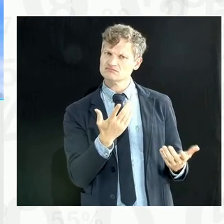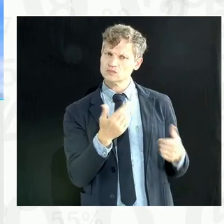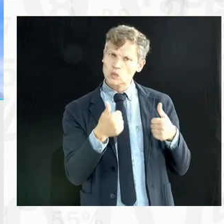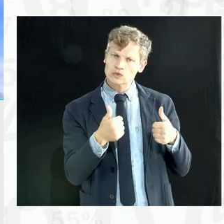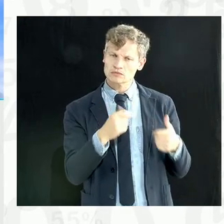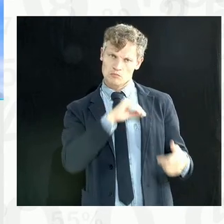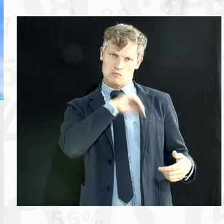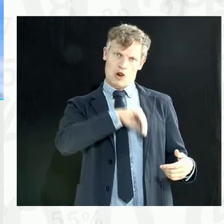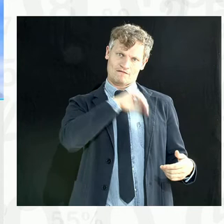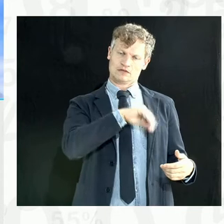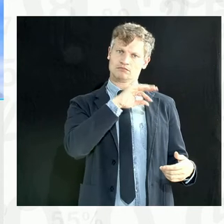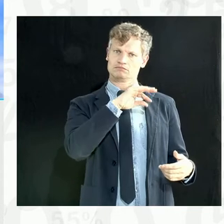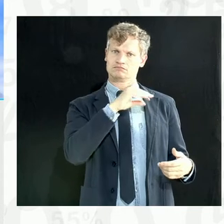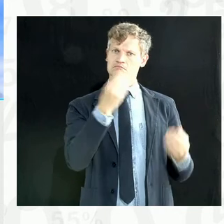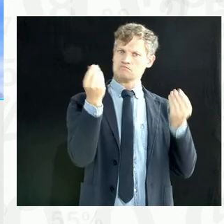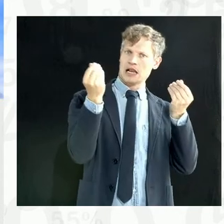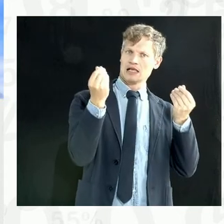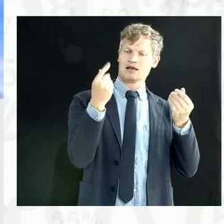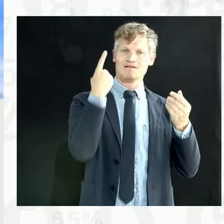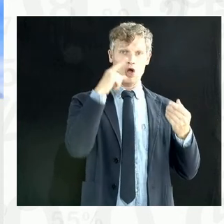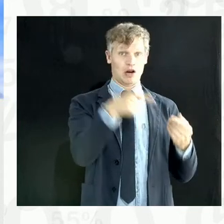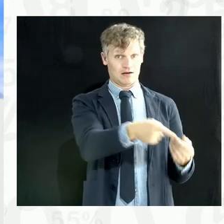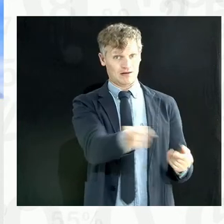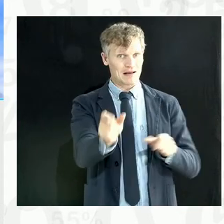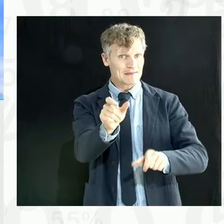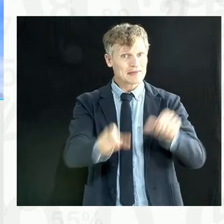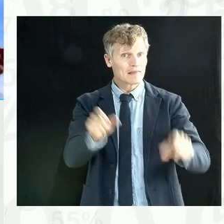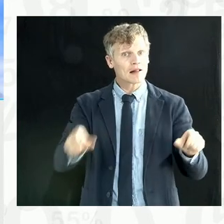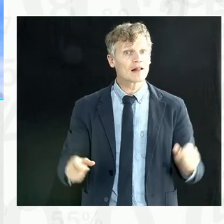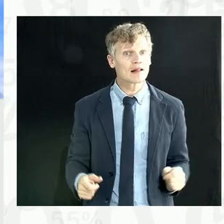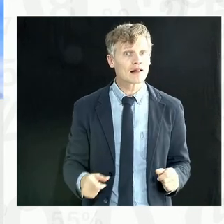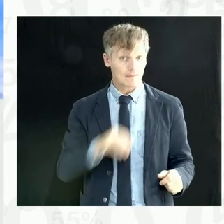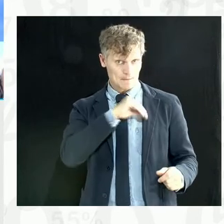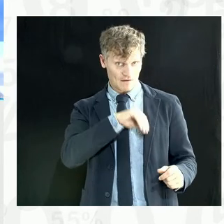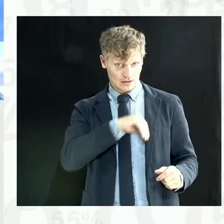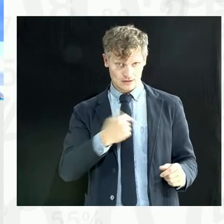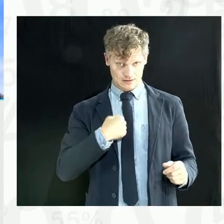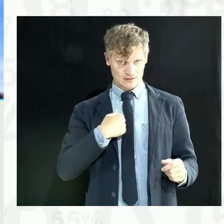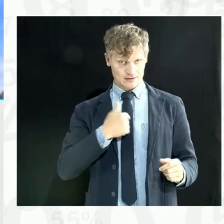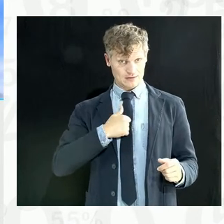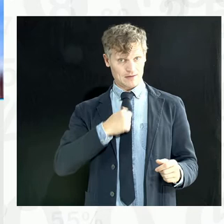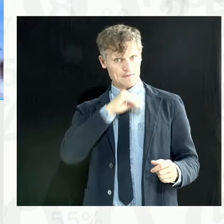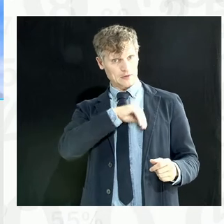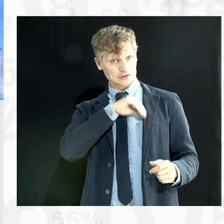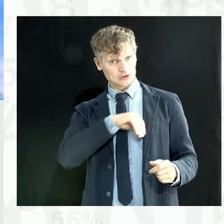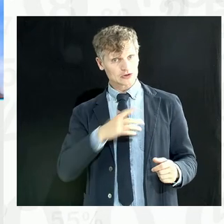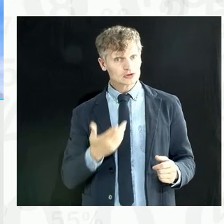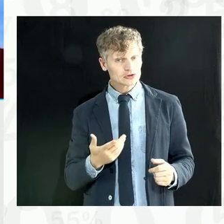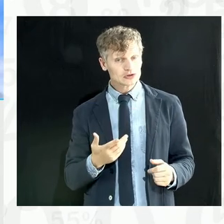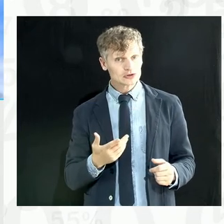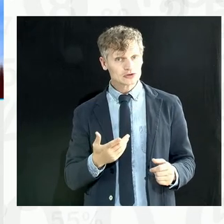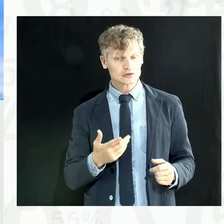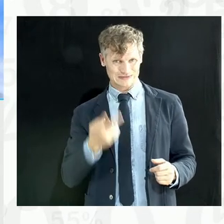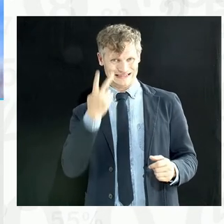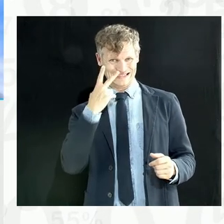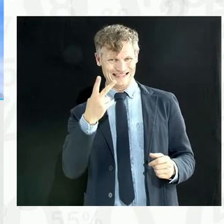profitability for citizens? If you give me that answer, and in terms of percentage, you will see